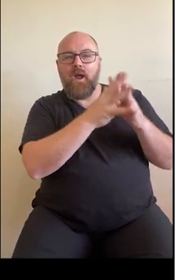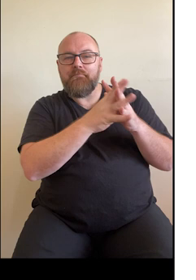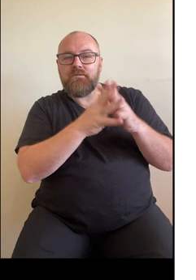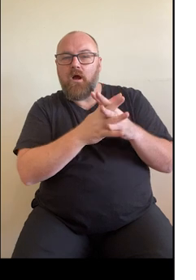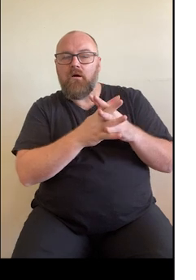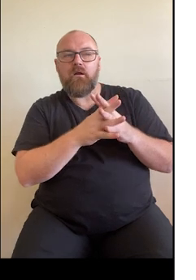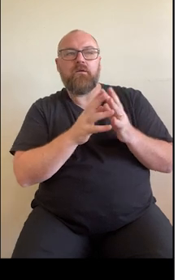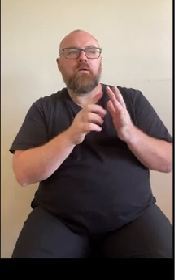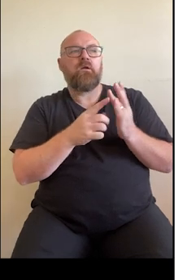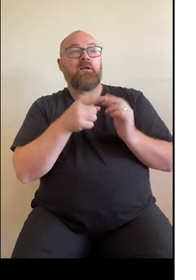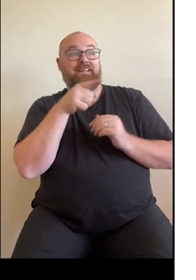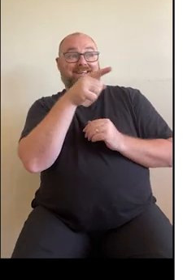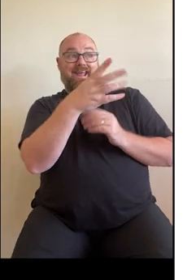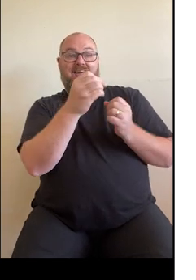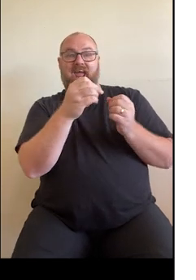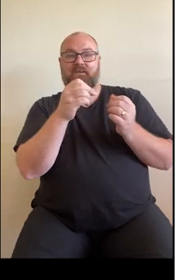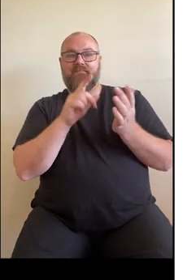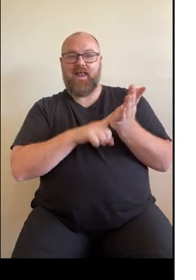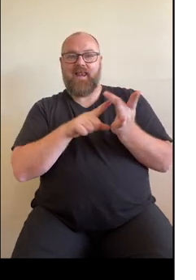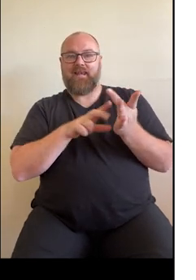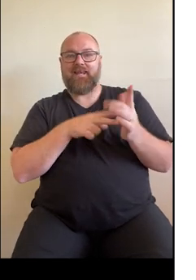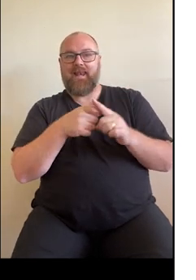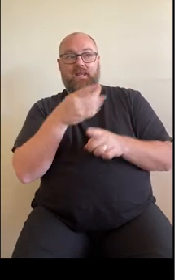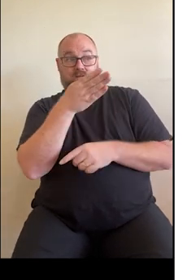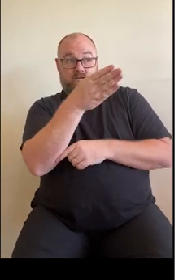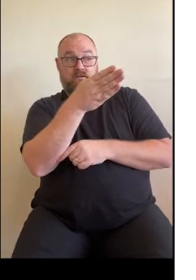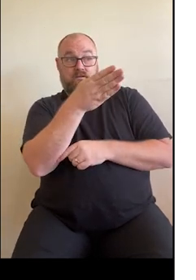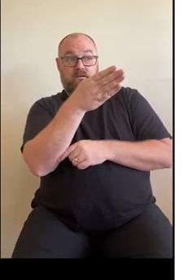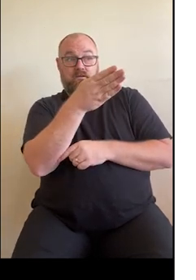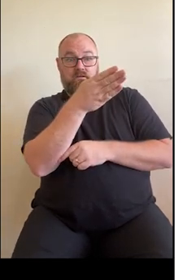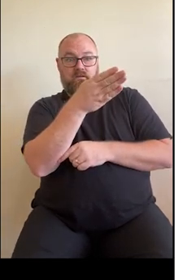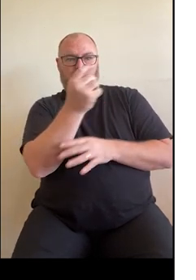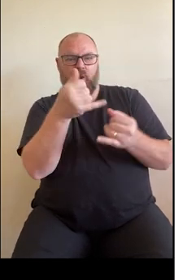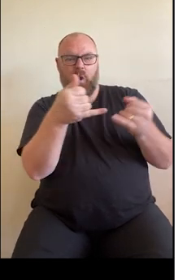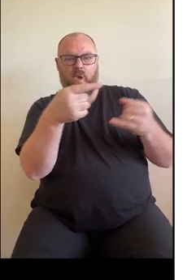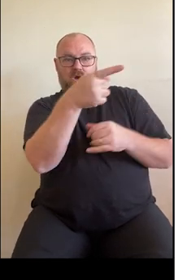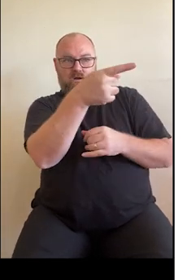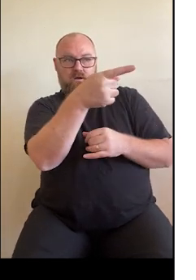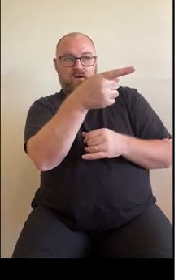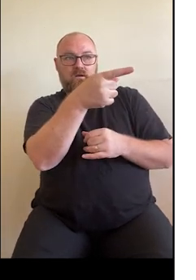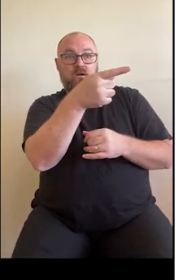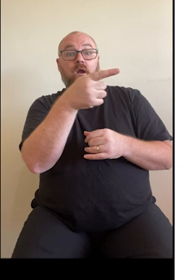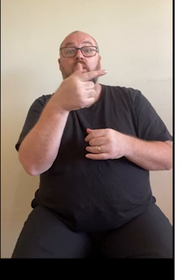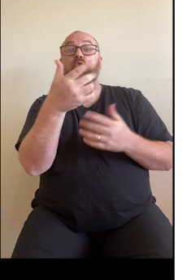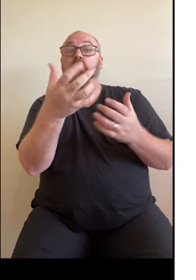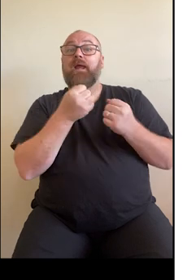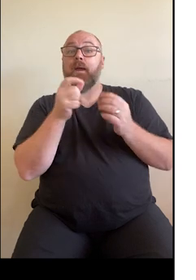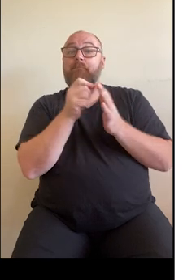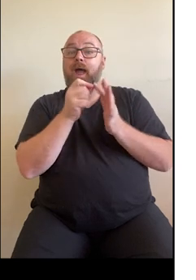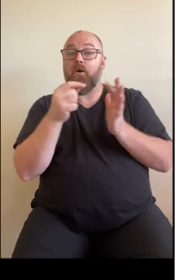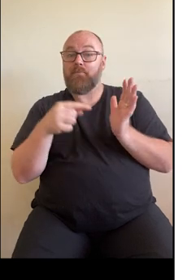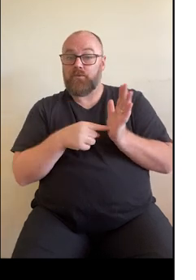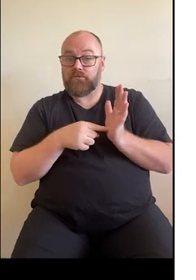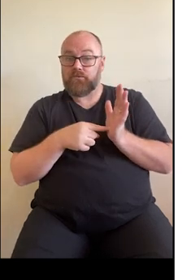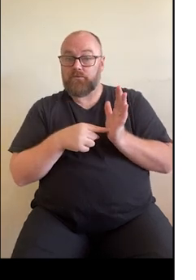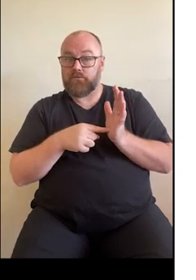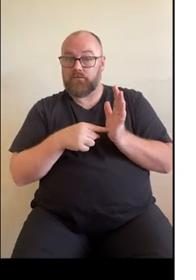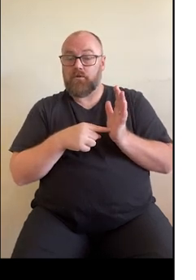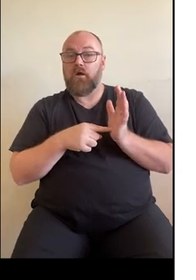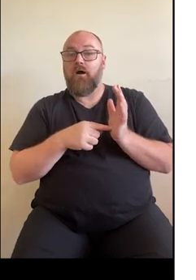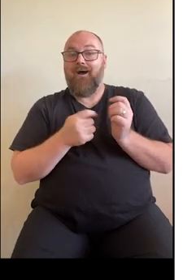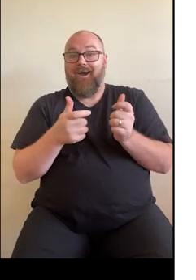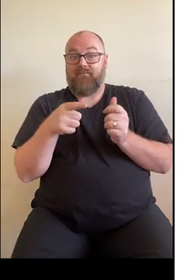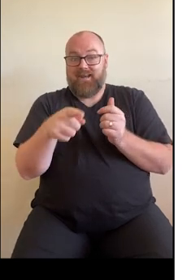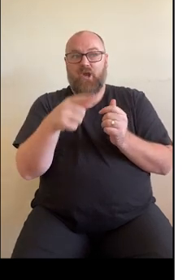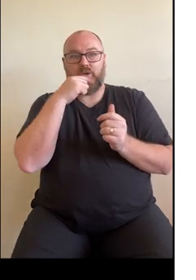There's a hyperlink on the screen that you can see here. And when you receive a copy of these slides after the webinar, you'll be able to